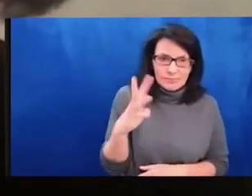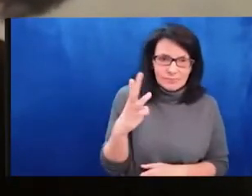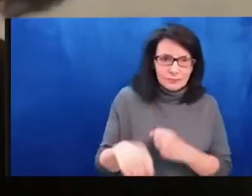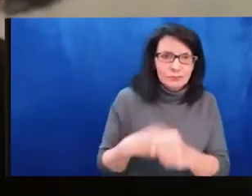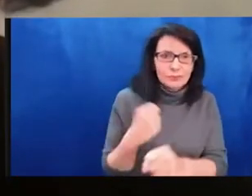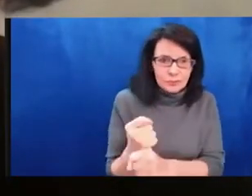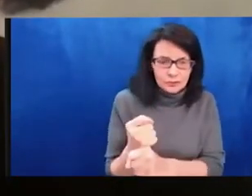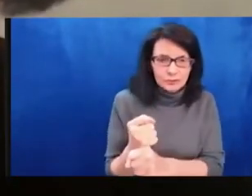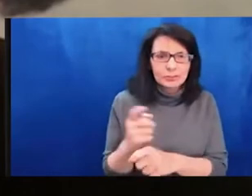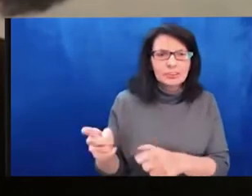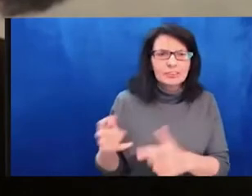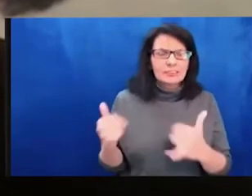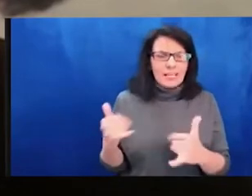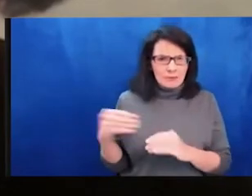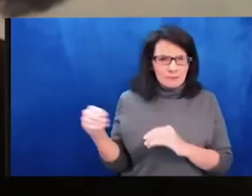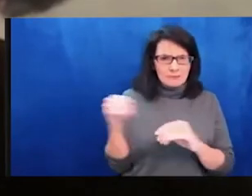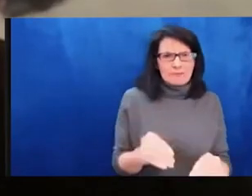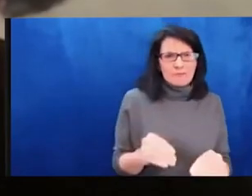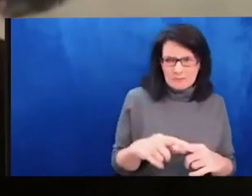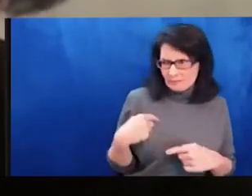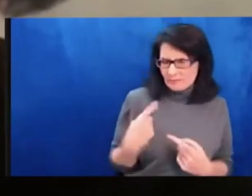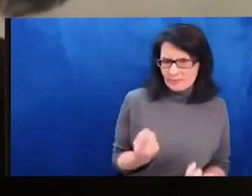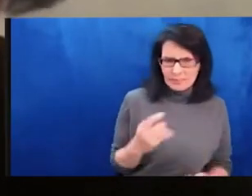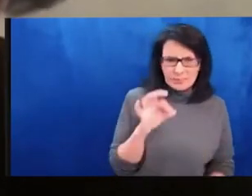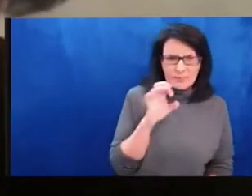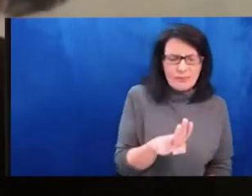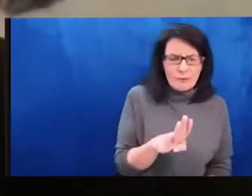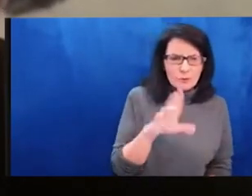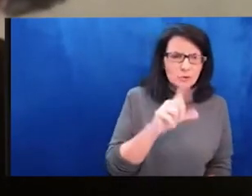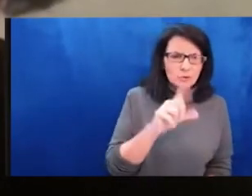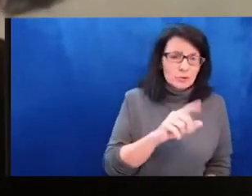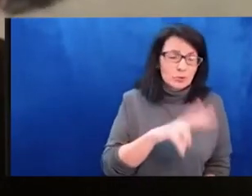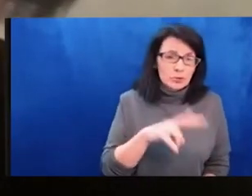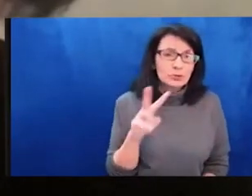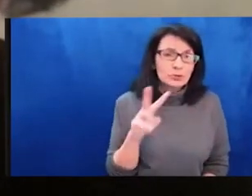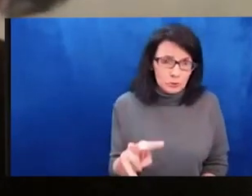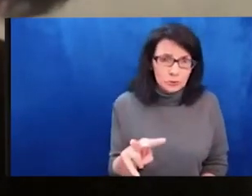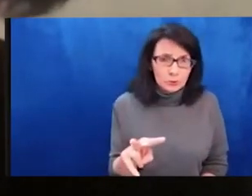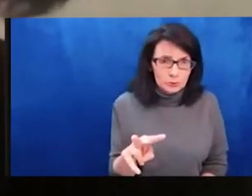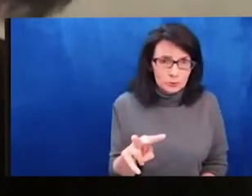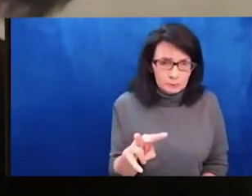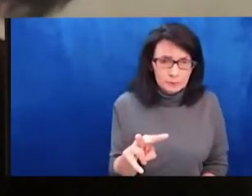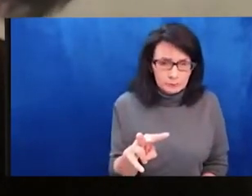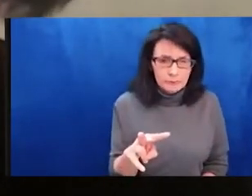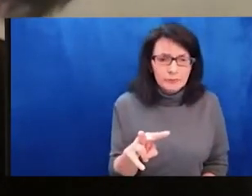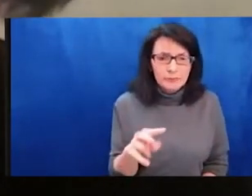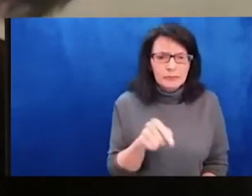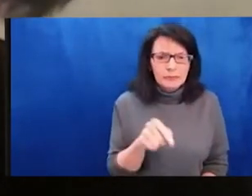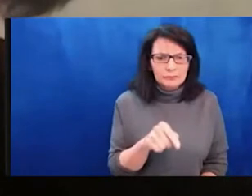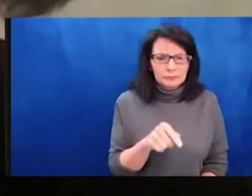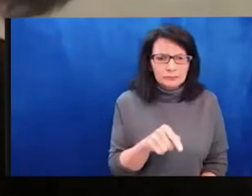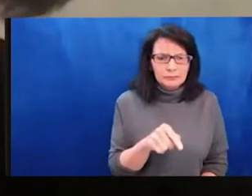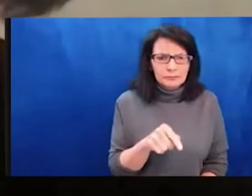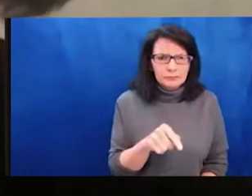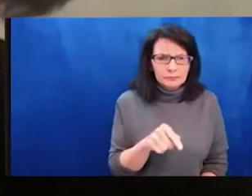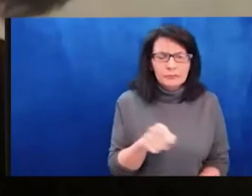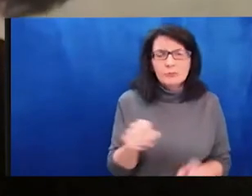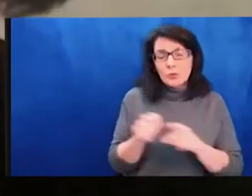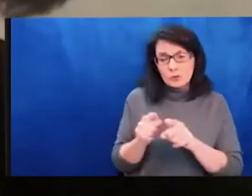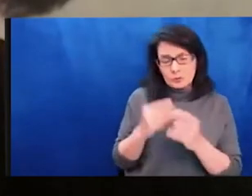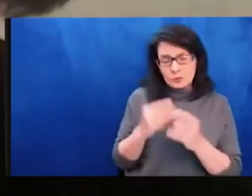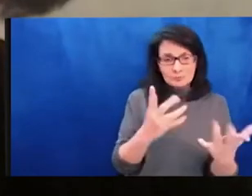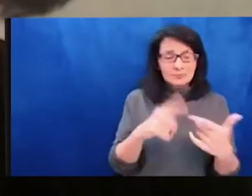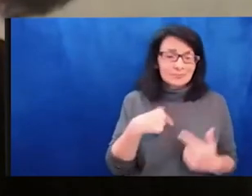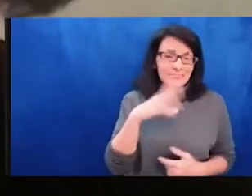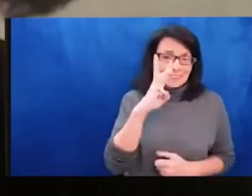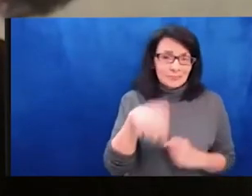and curator, who dances and practices the Feldenkrais method. She has lived in Kyiv